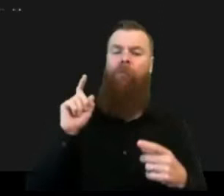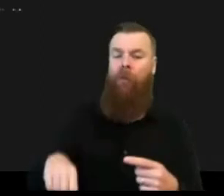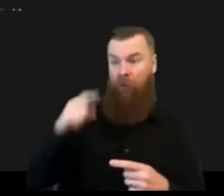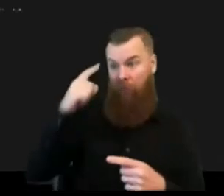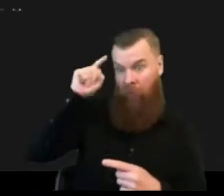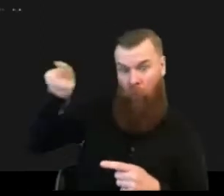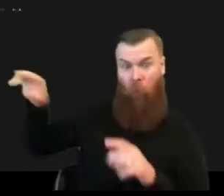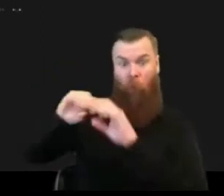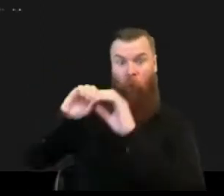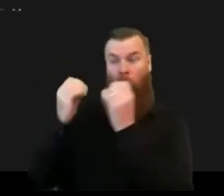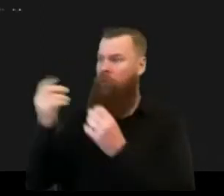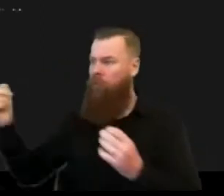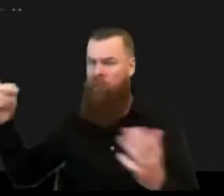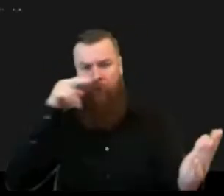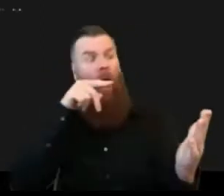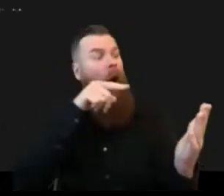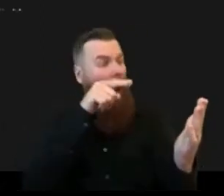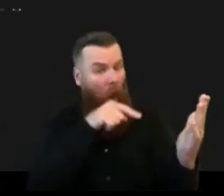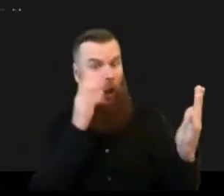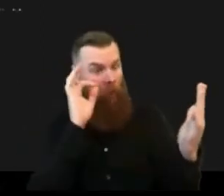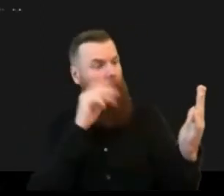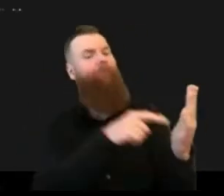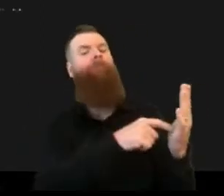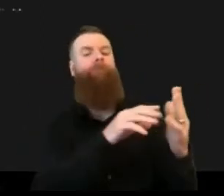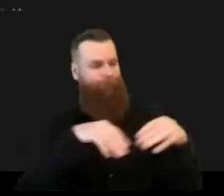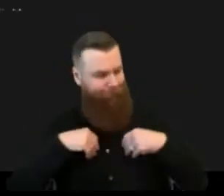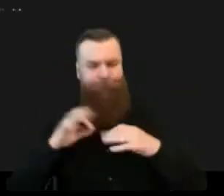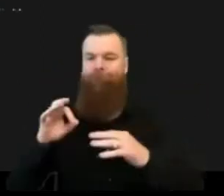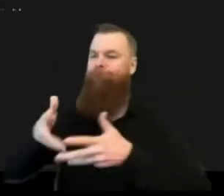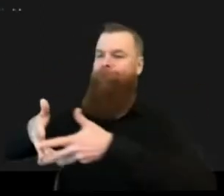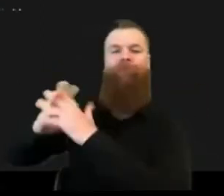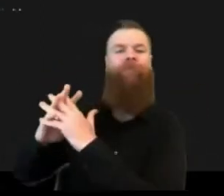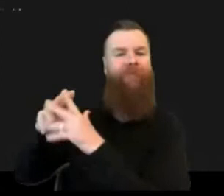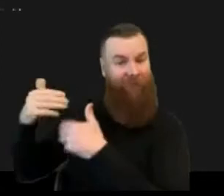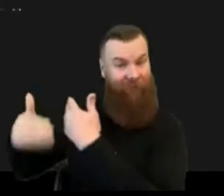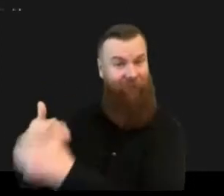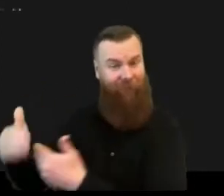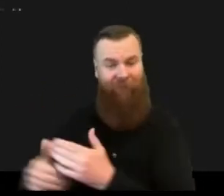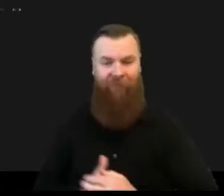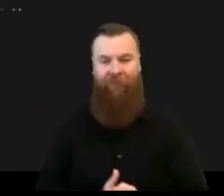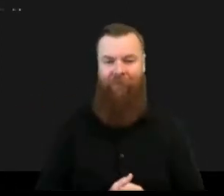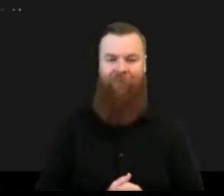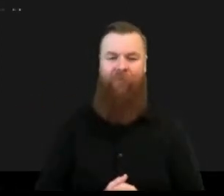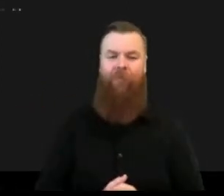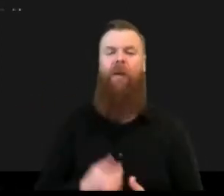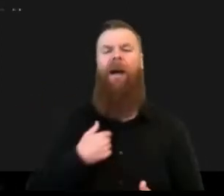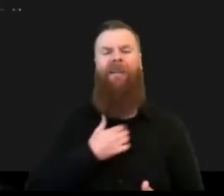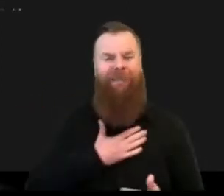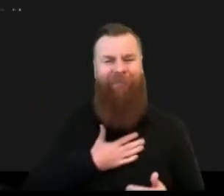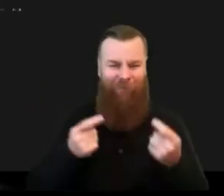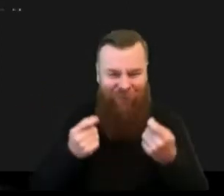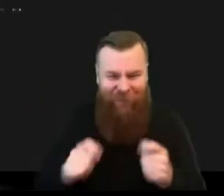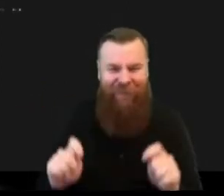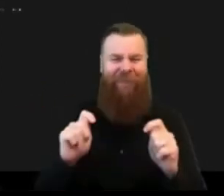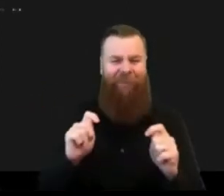we you know i try to organize the the the main uh things that have been mentioned under three